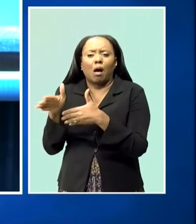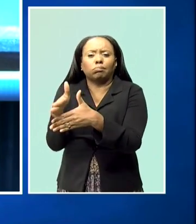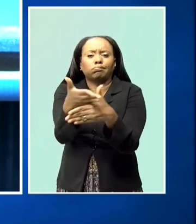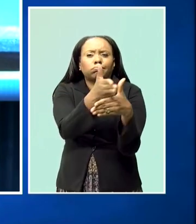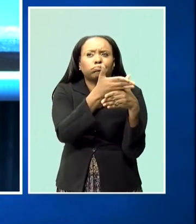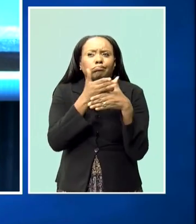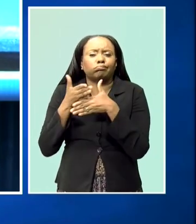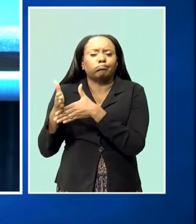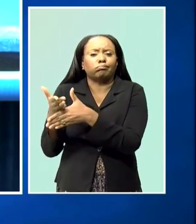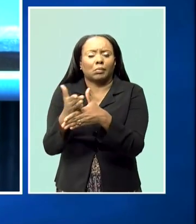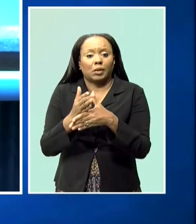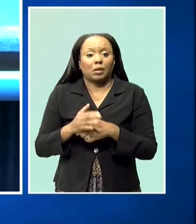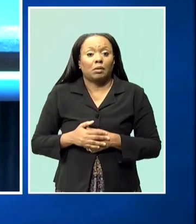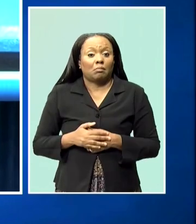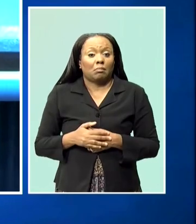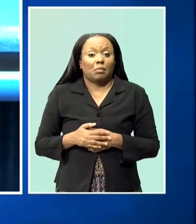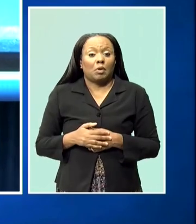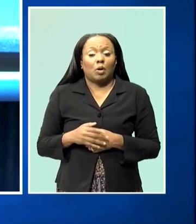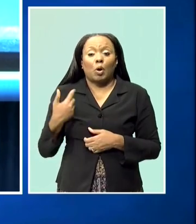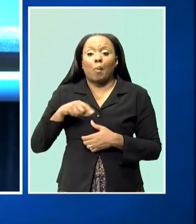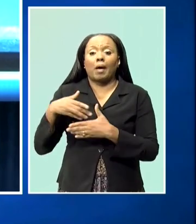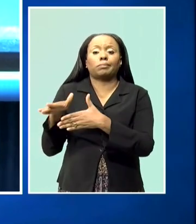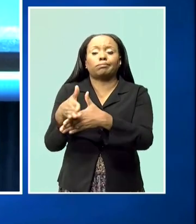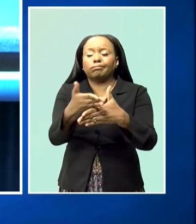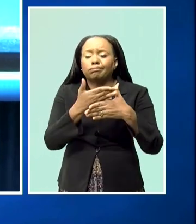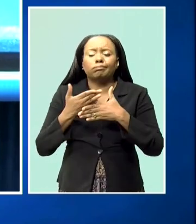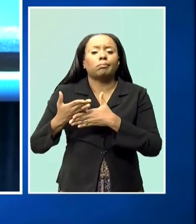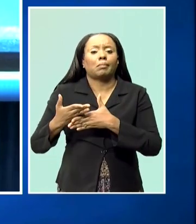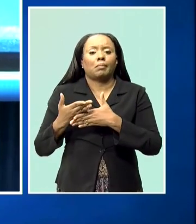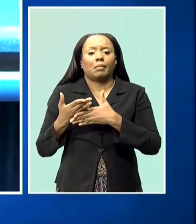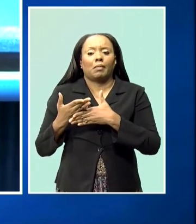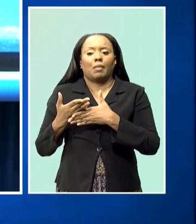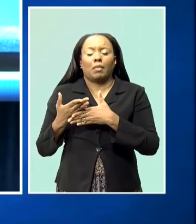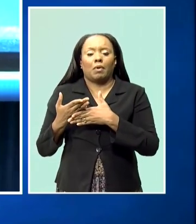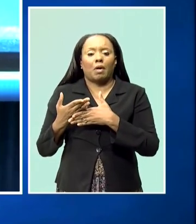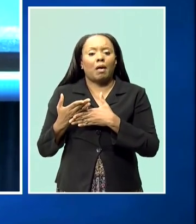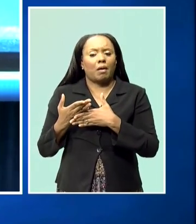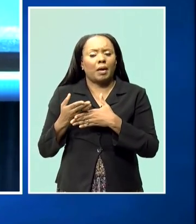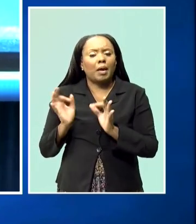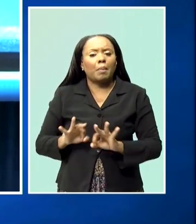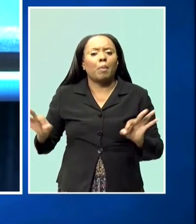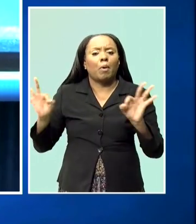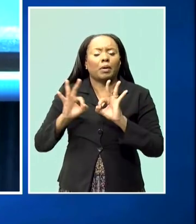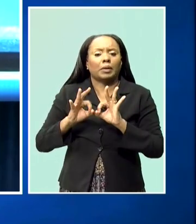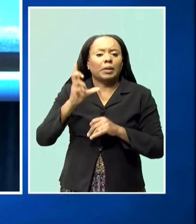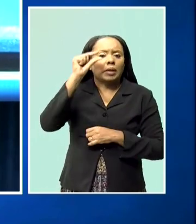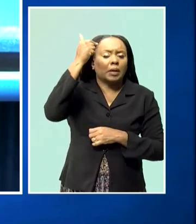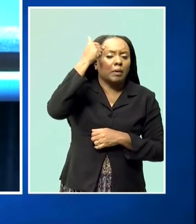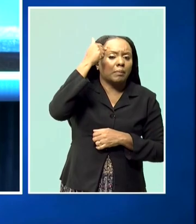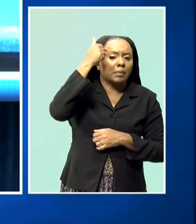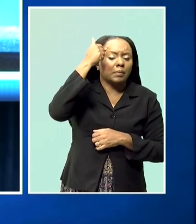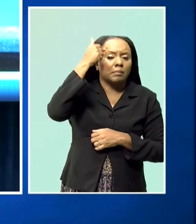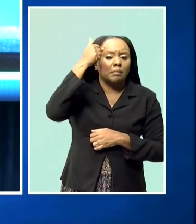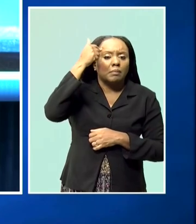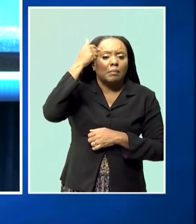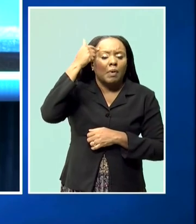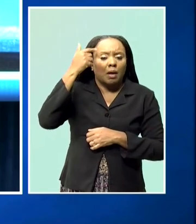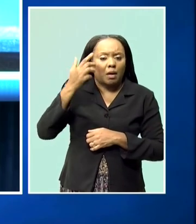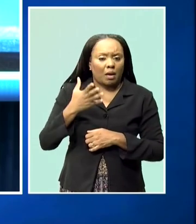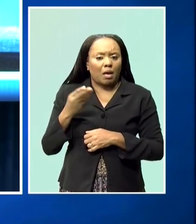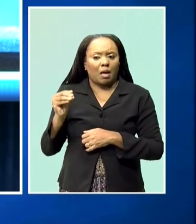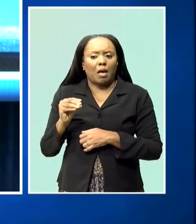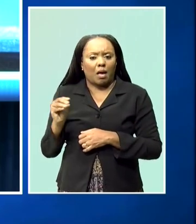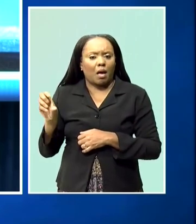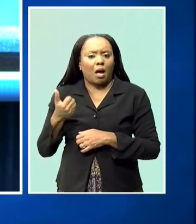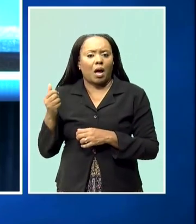this share fare also demonstrates that it takes partnership and collaboration between government and industry to deliver a